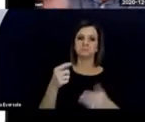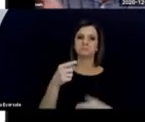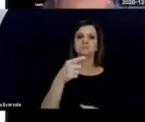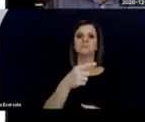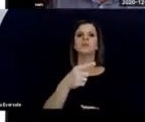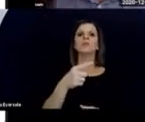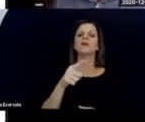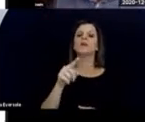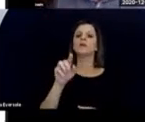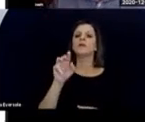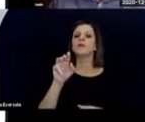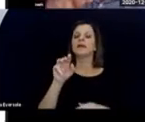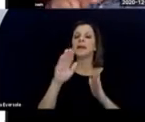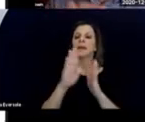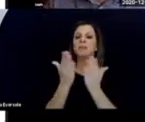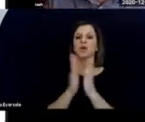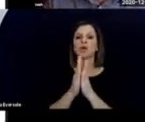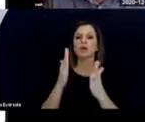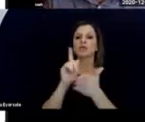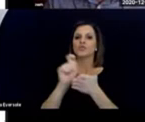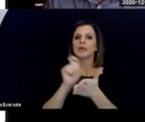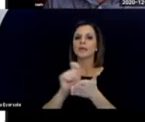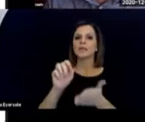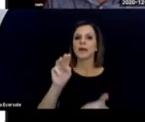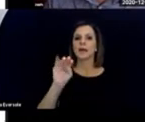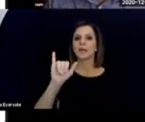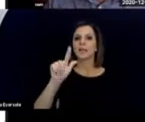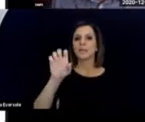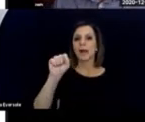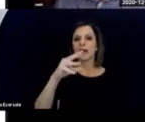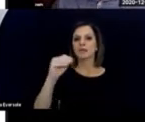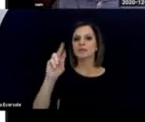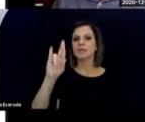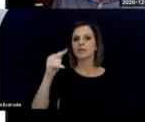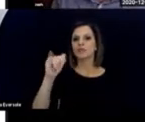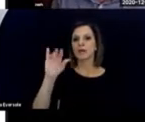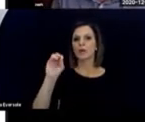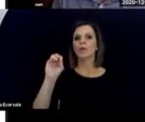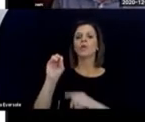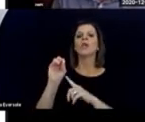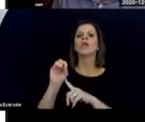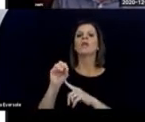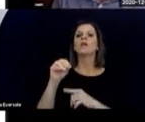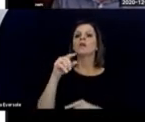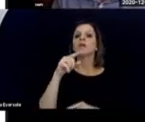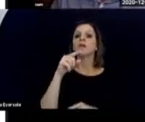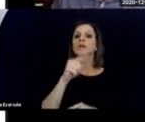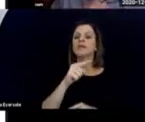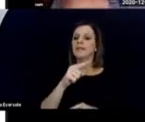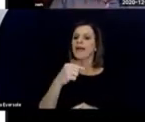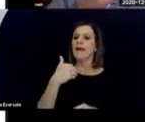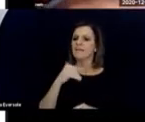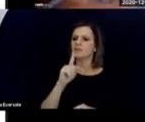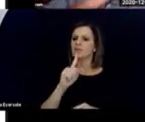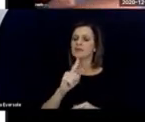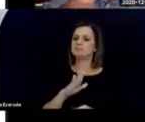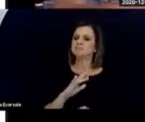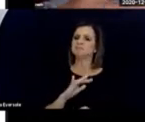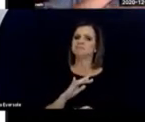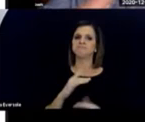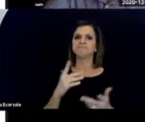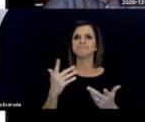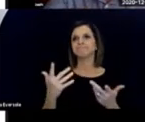Miles and, uh, Marianne Ridgeau in the introduction to their book, uh, Remarkable Conversations give us